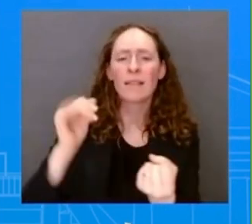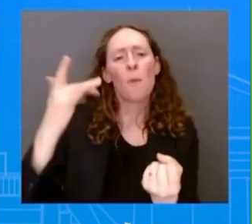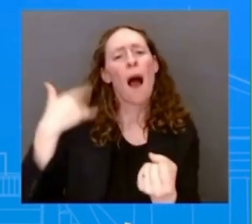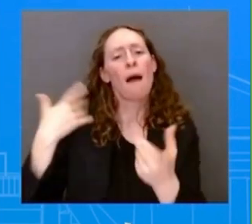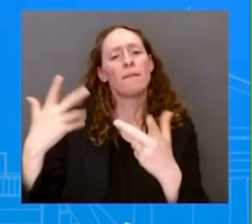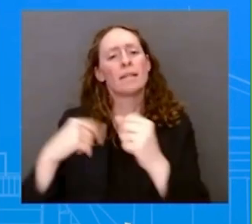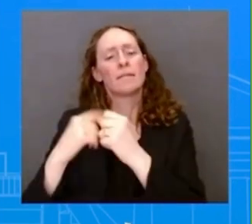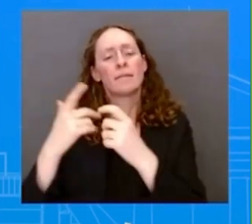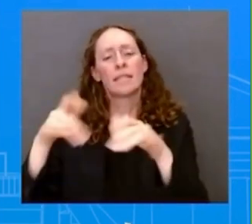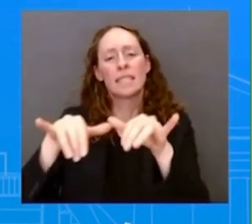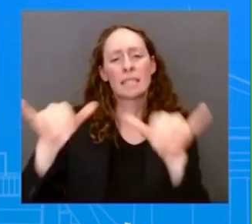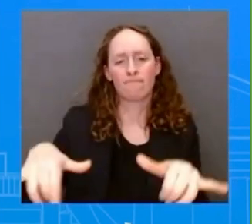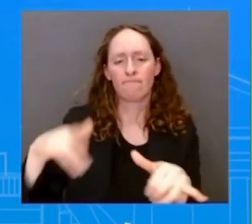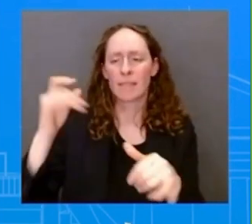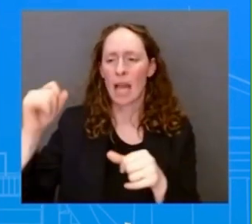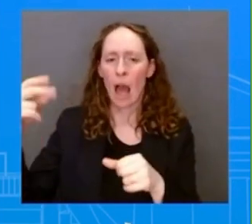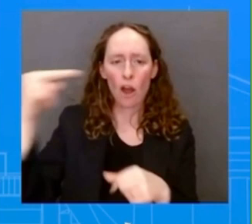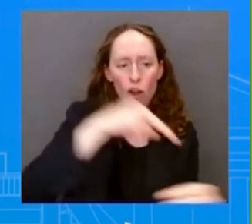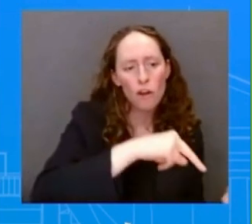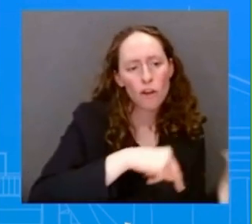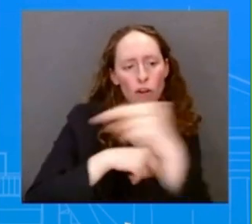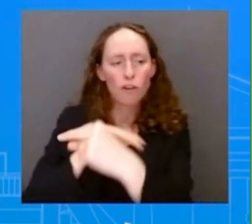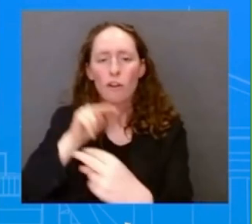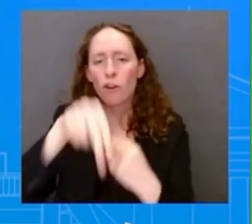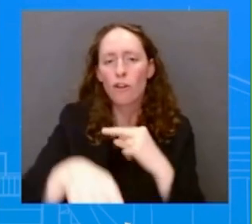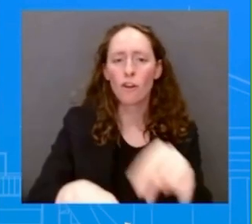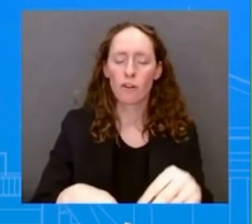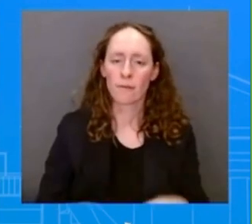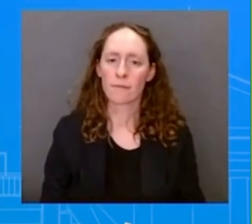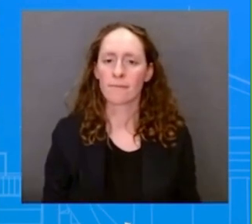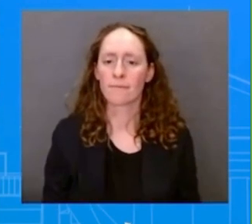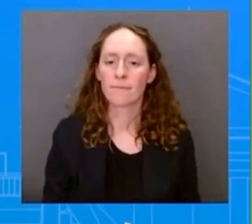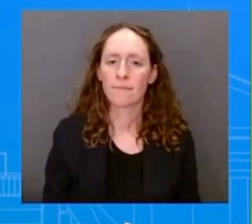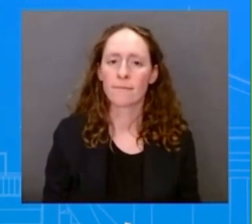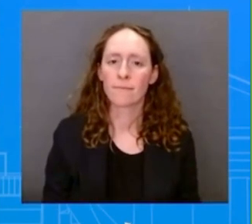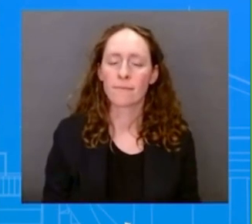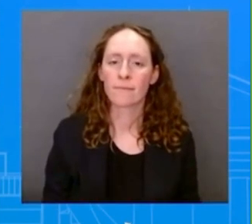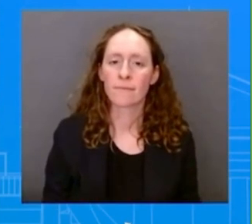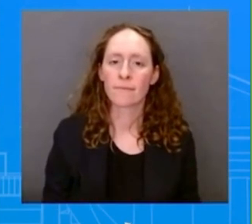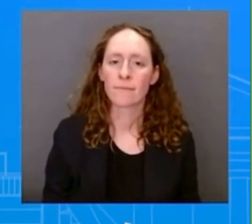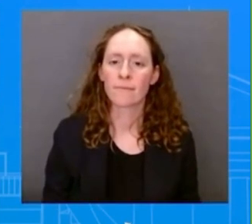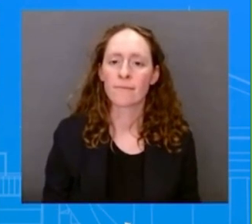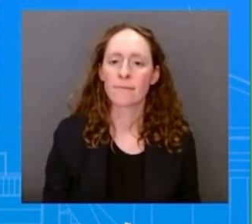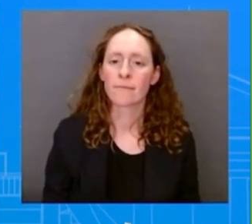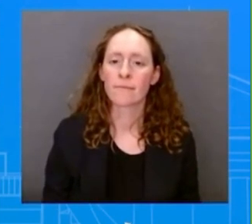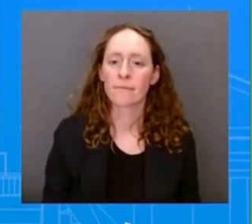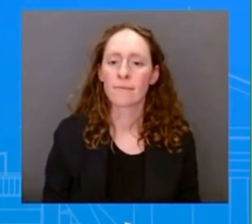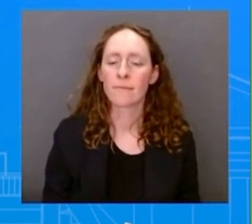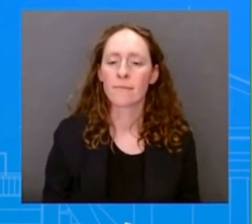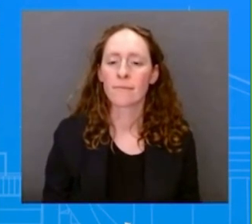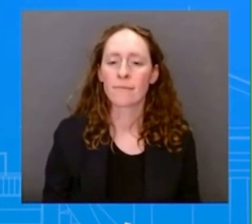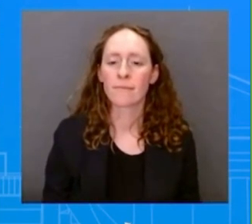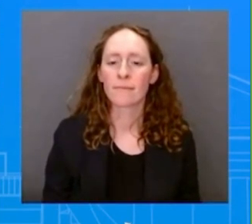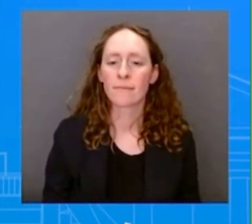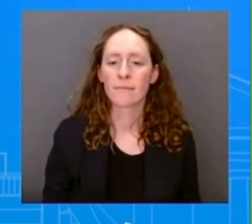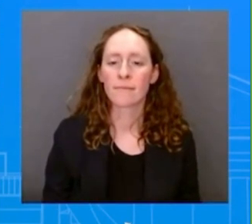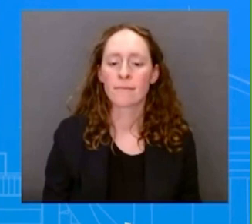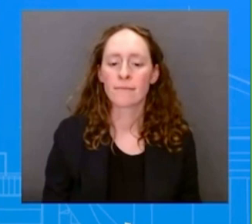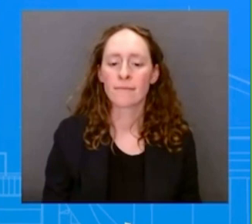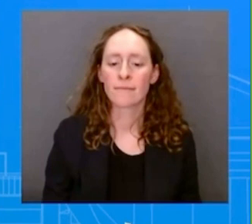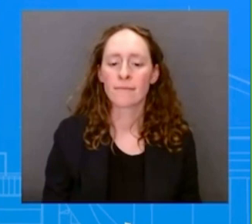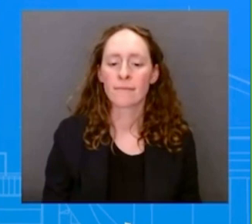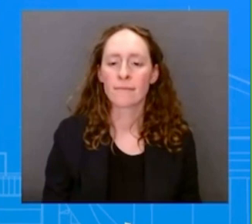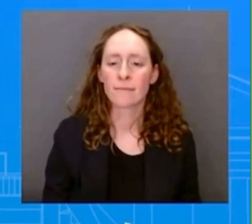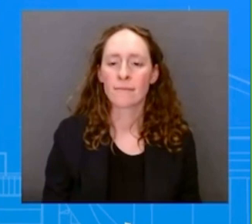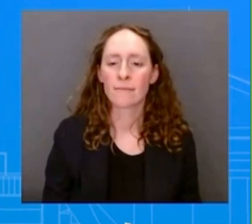Thanks. One question, first on the summit. The administration has said that an invitation to the summit is not